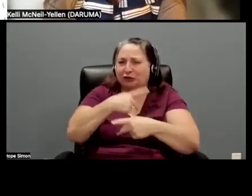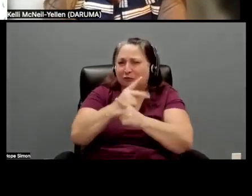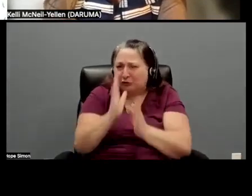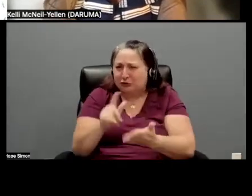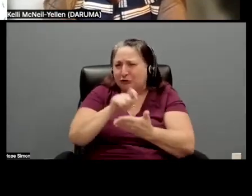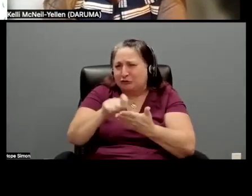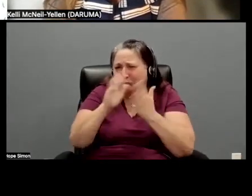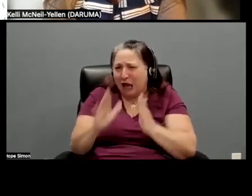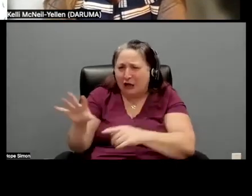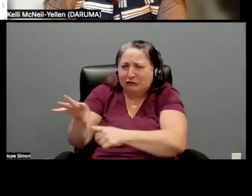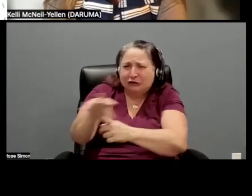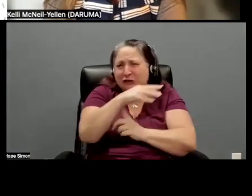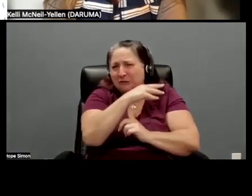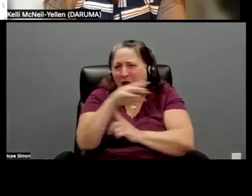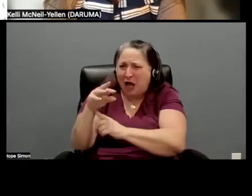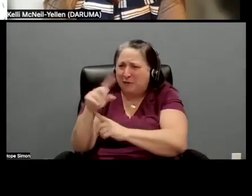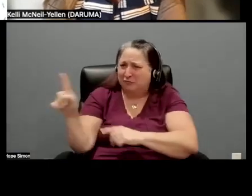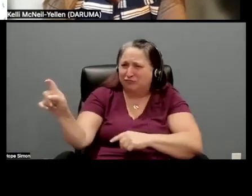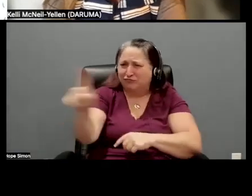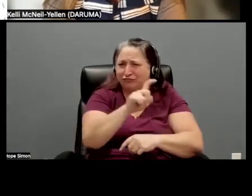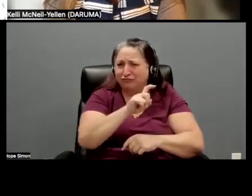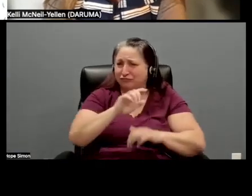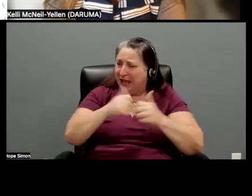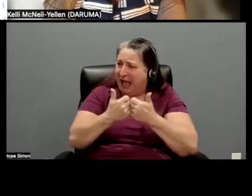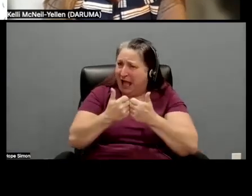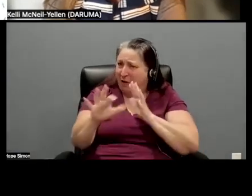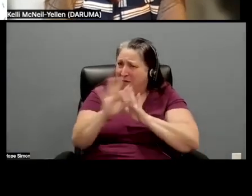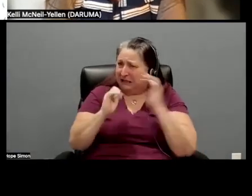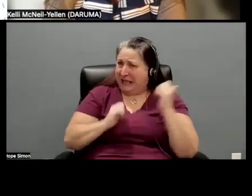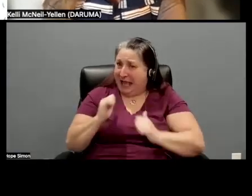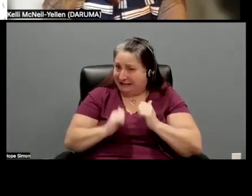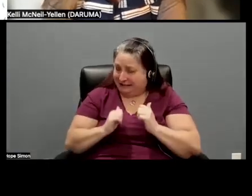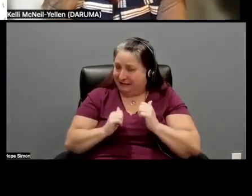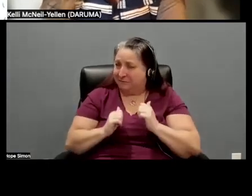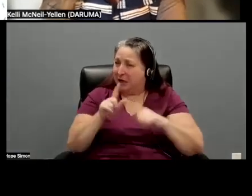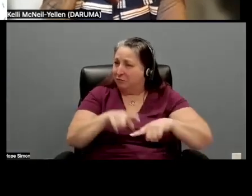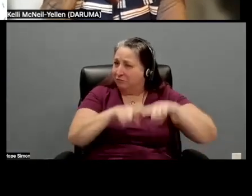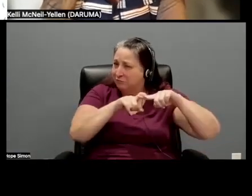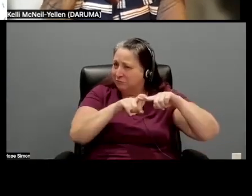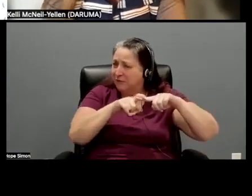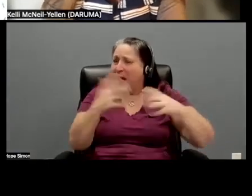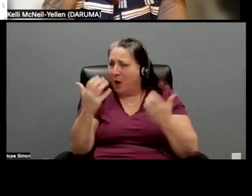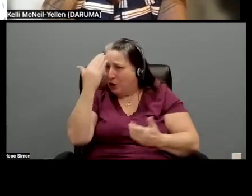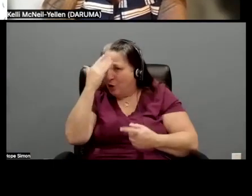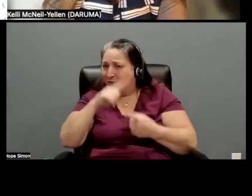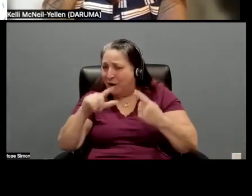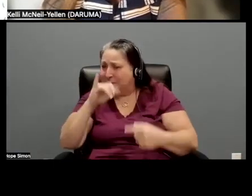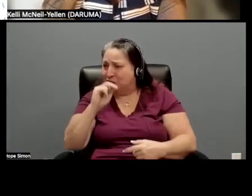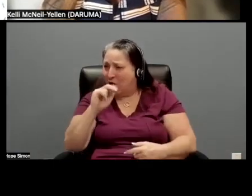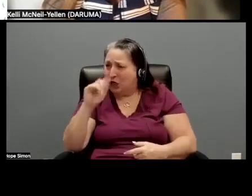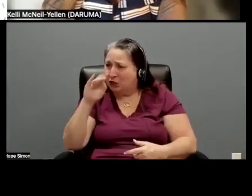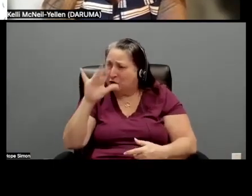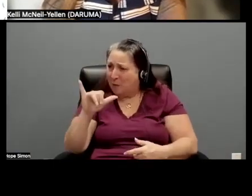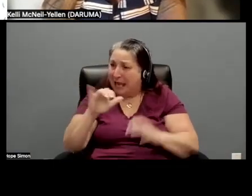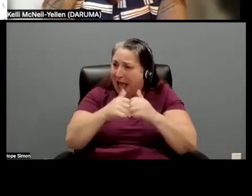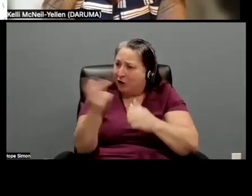and cinematographer, how you did, how the casting came about this. But I also want to know from John and Toby, how you